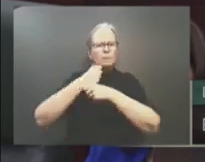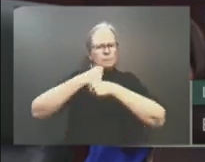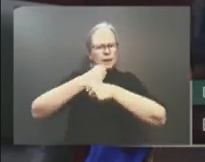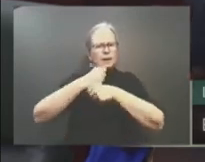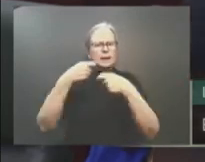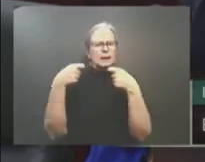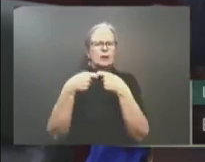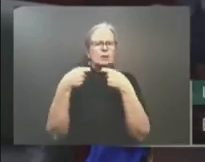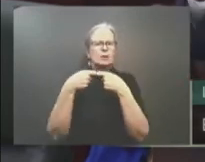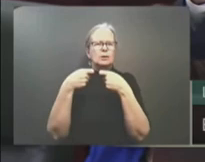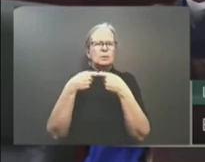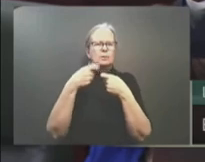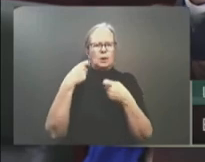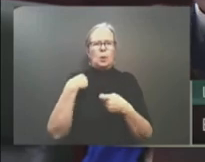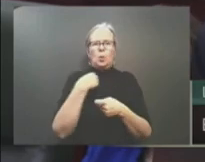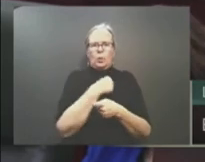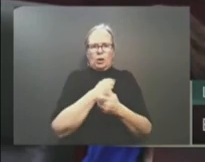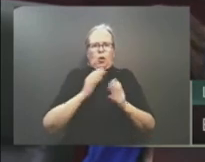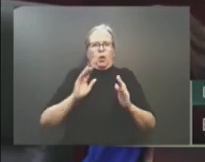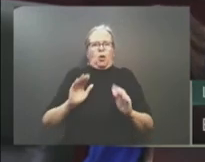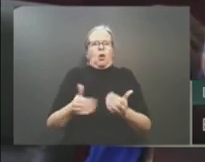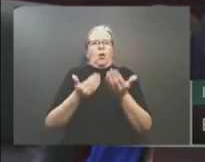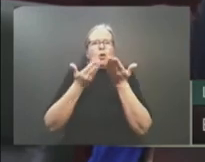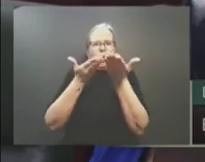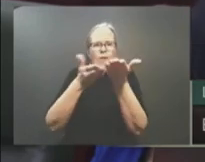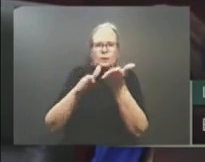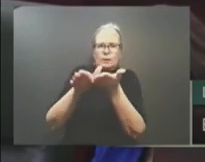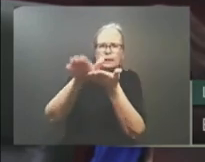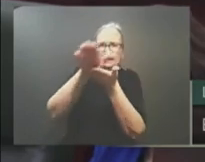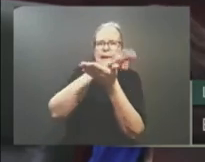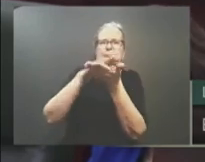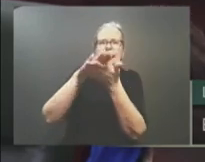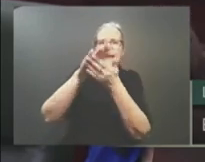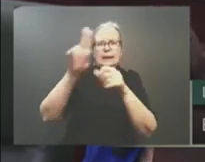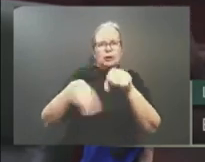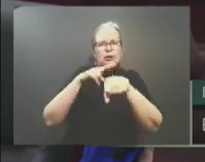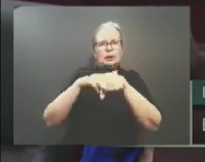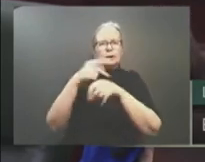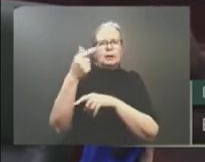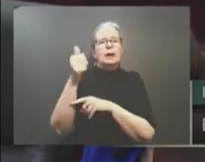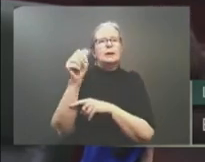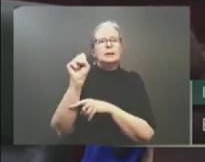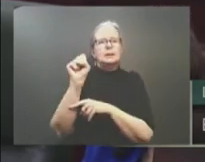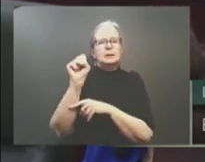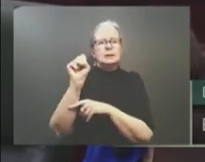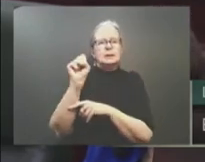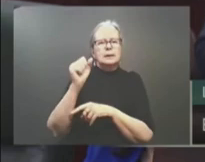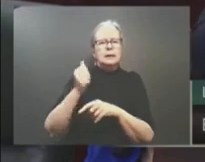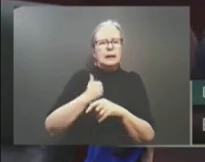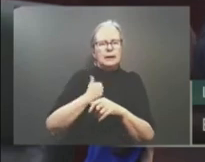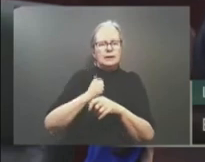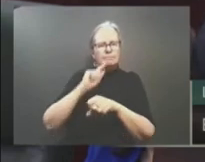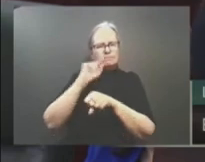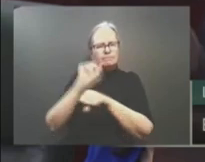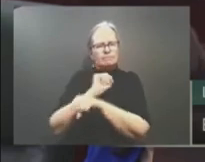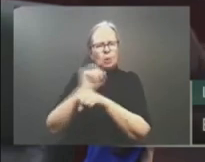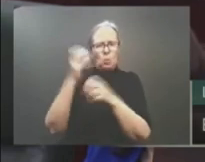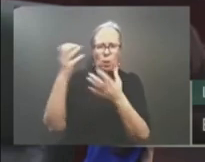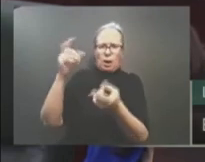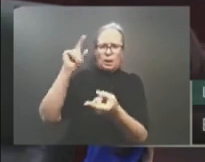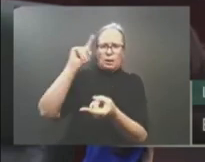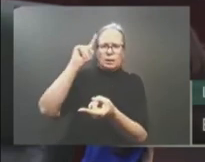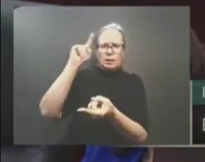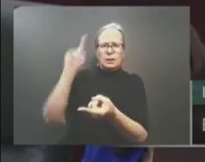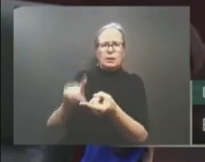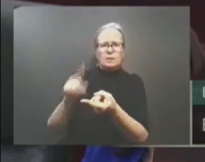Speaker, if Canada is serious about reducing greenhouse gas emissions, the best thing we can do is export clean